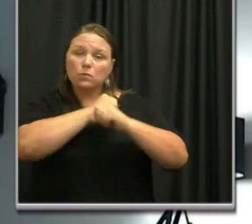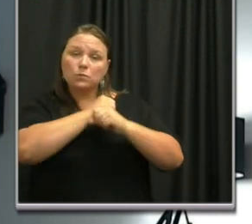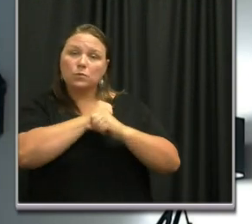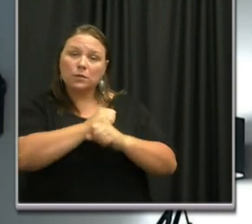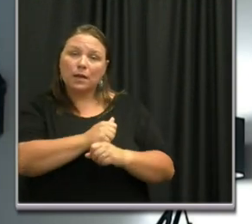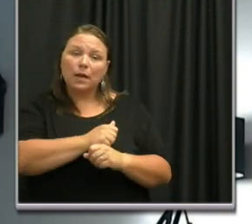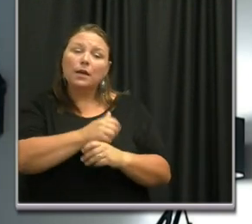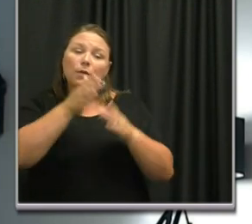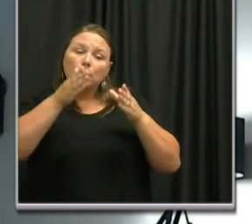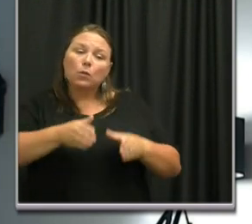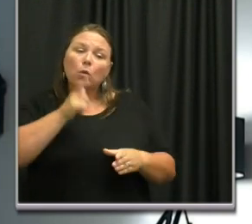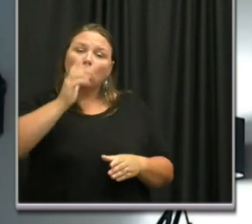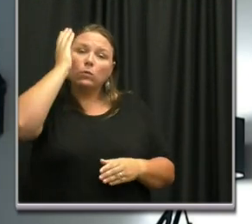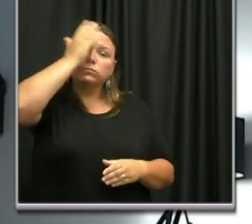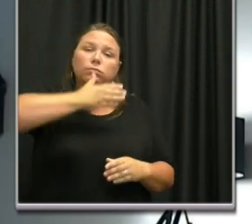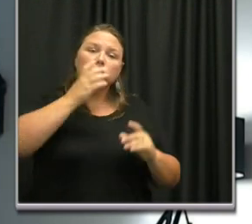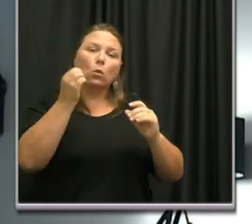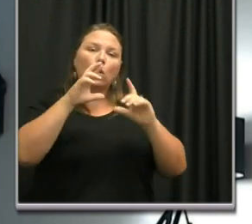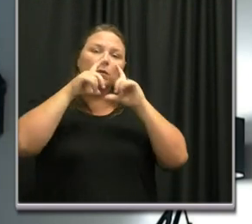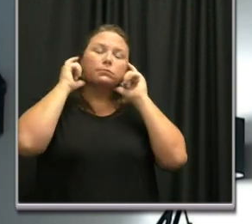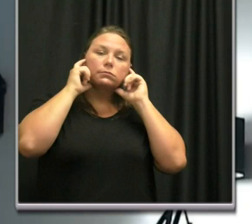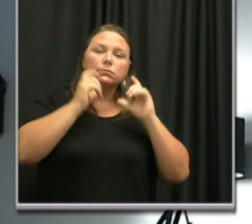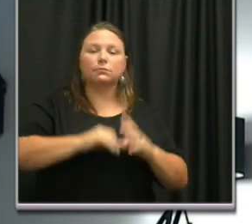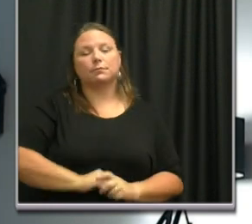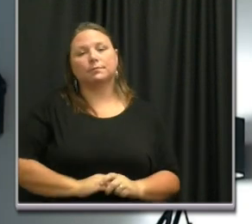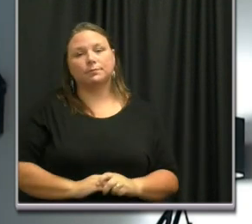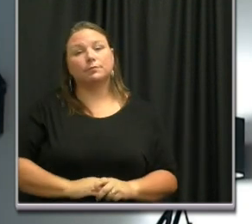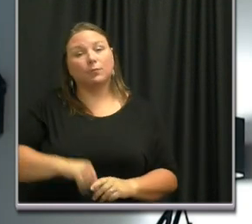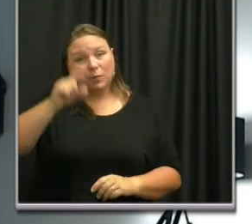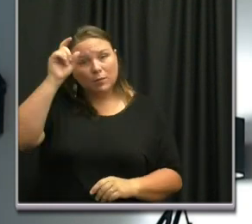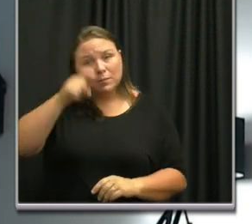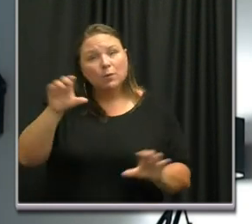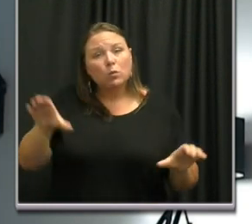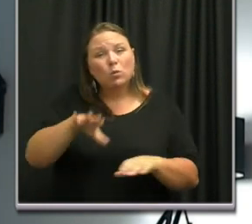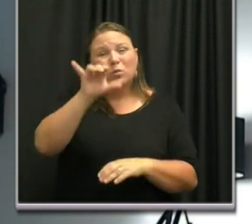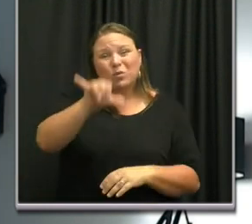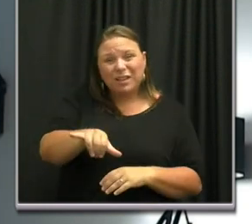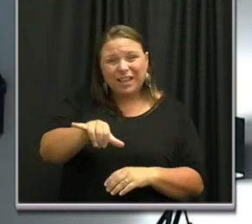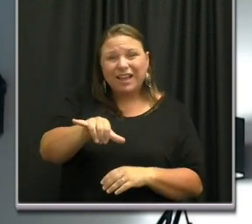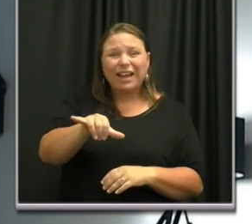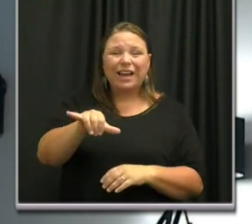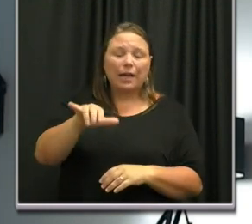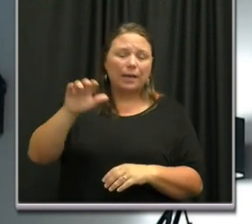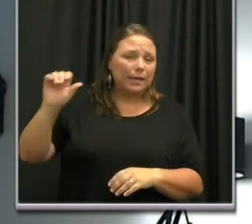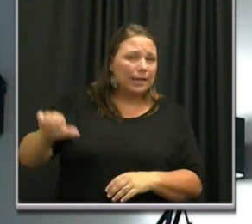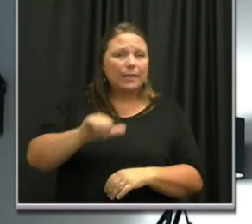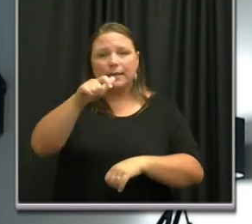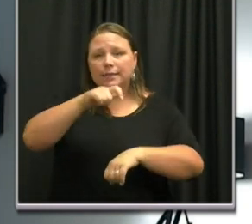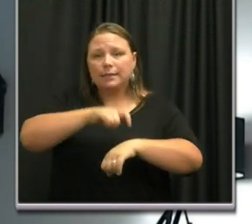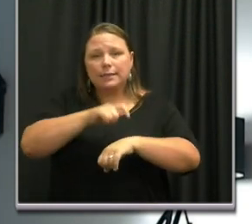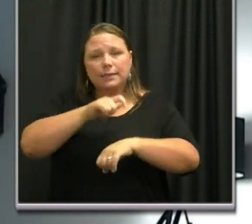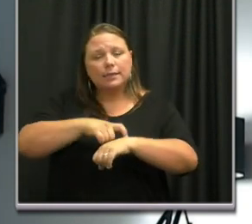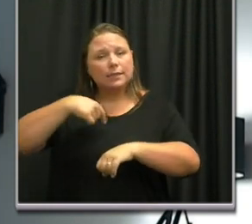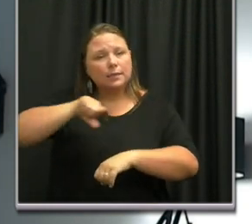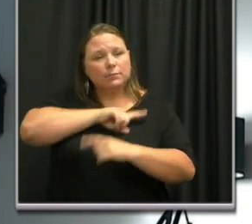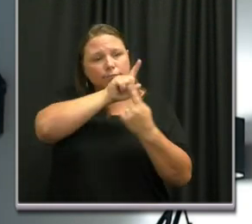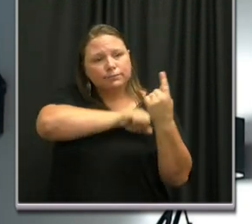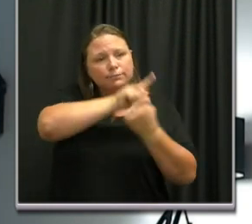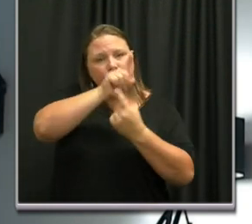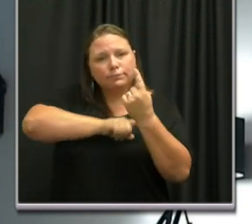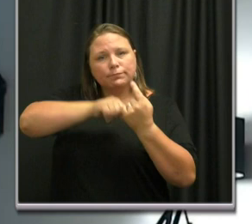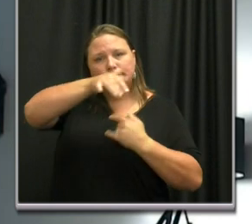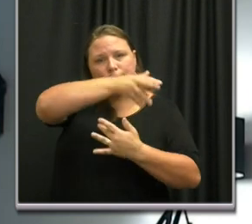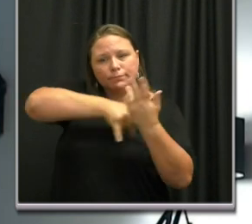to the person wearing the mask. We need to do this at any time that we are around